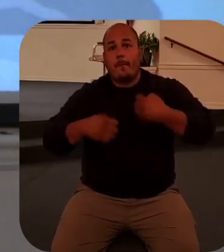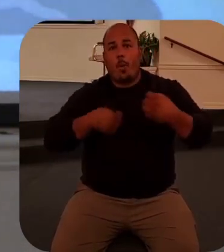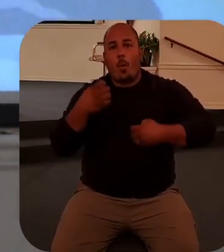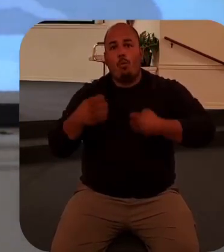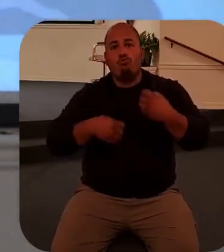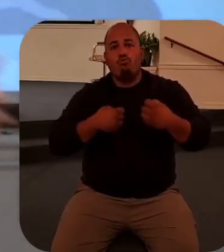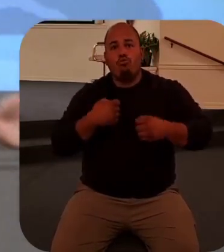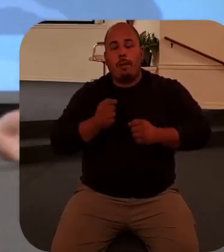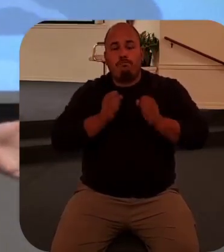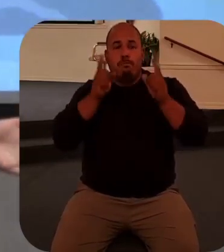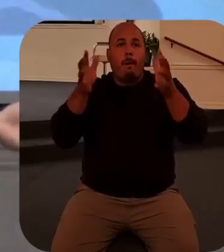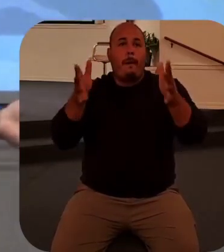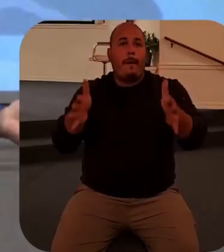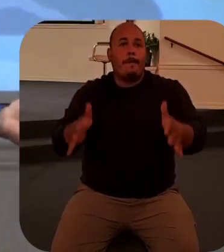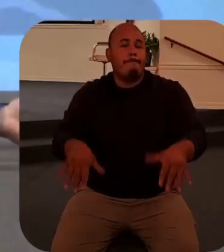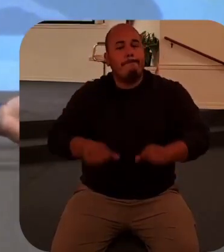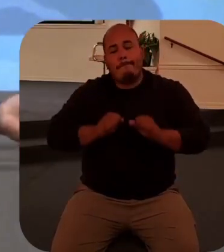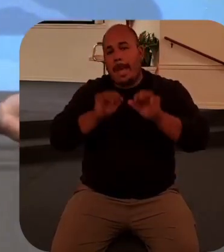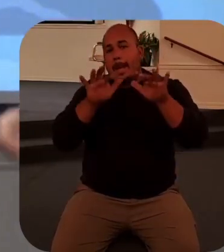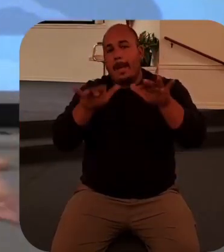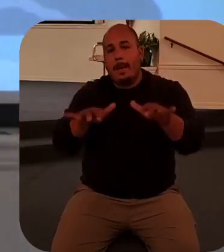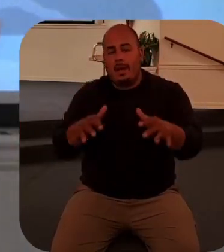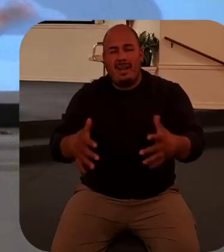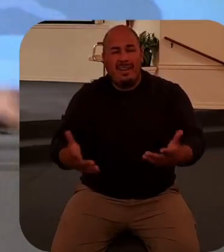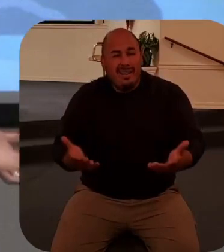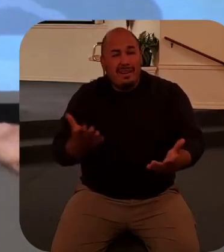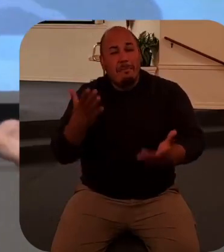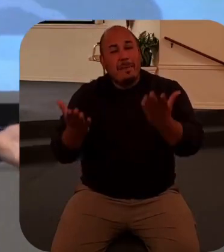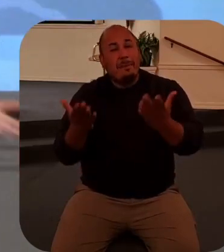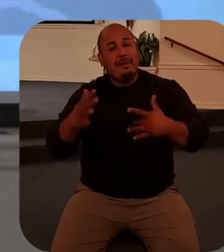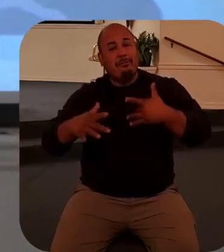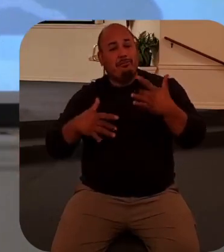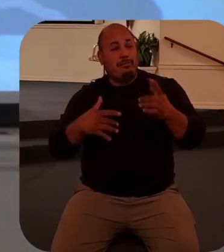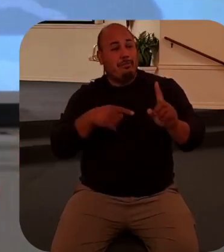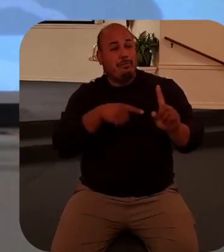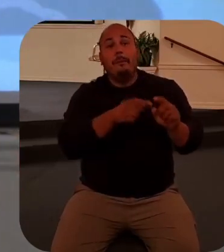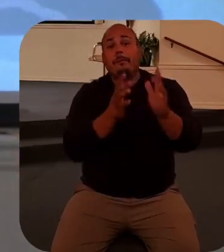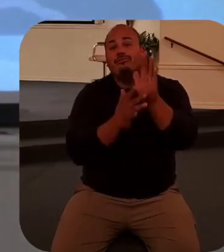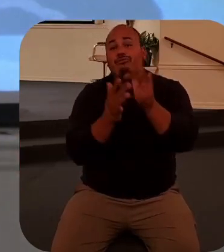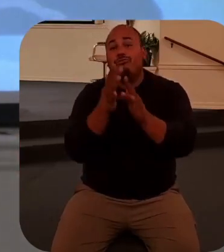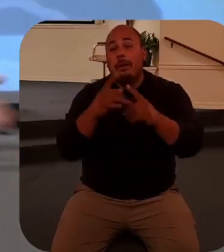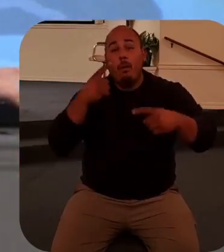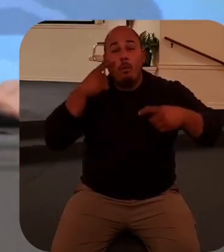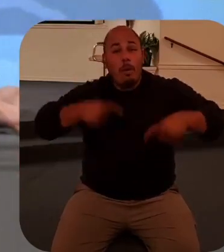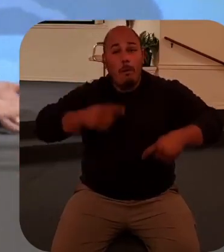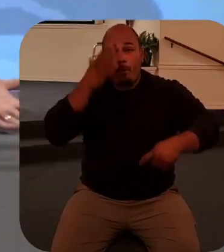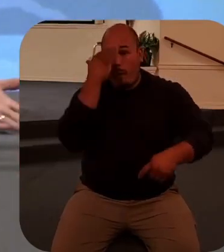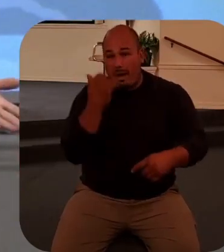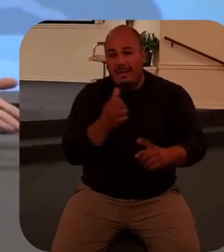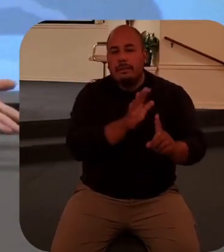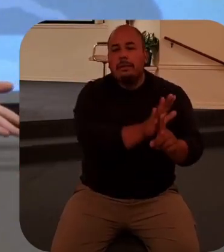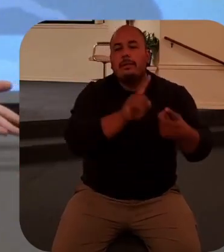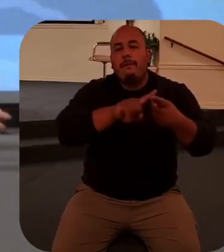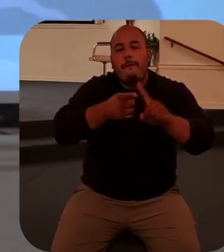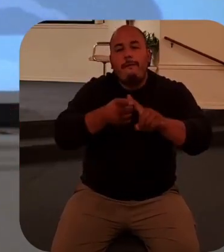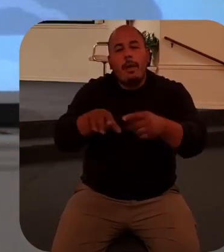then all of a sudden they come gushing out. Maybe Jesus wept because this friend he loved had died.